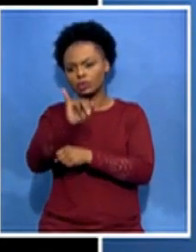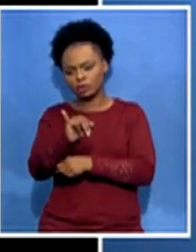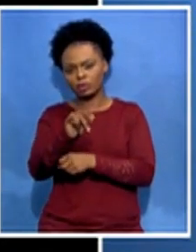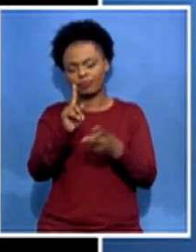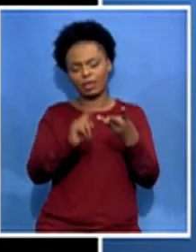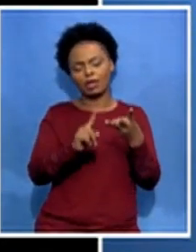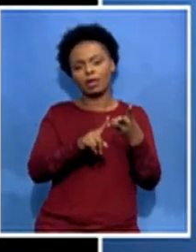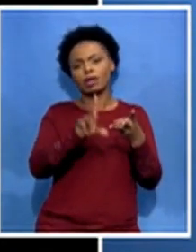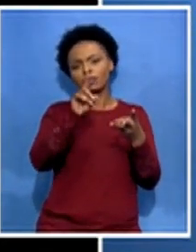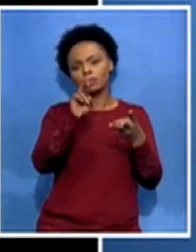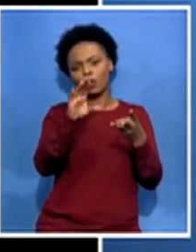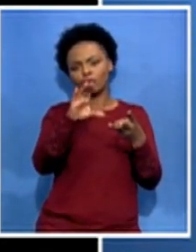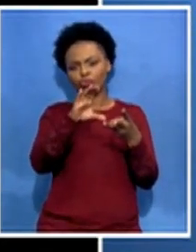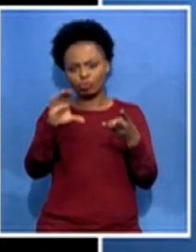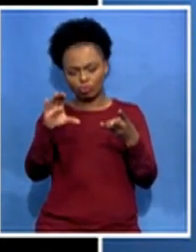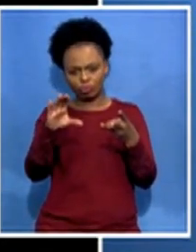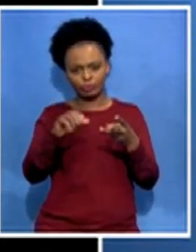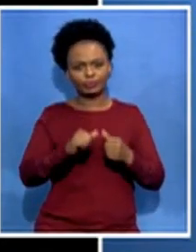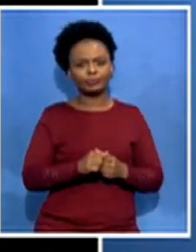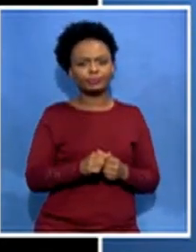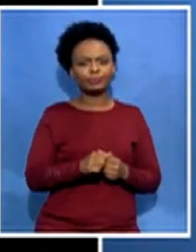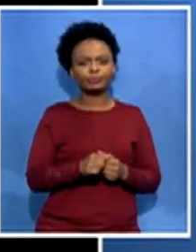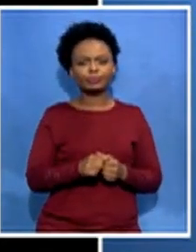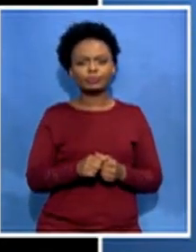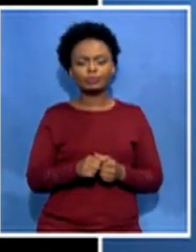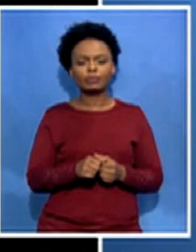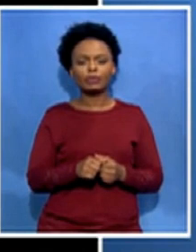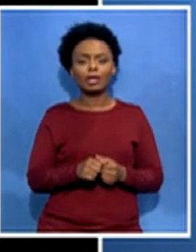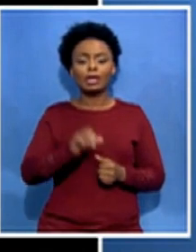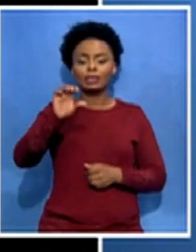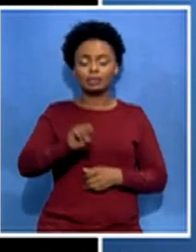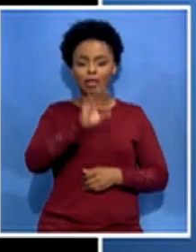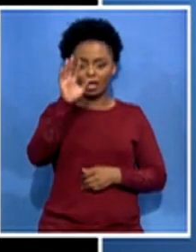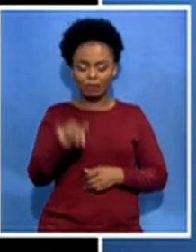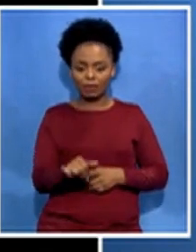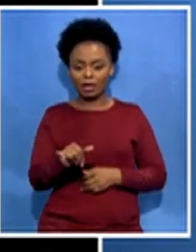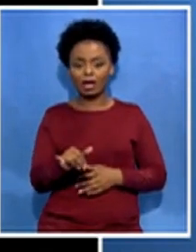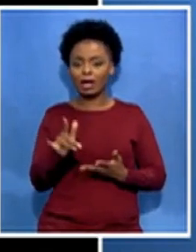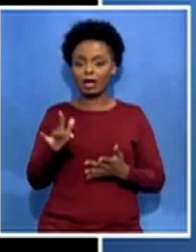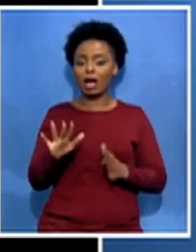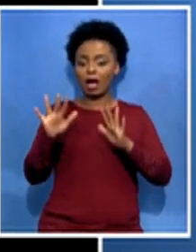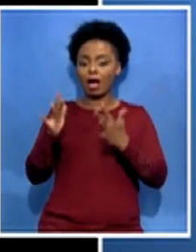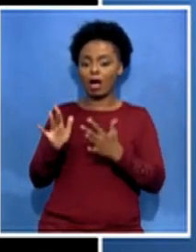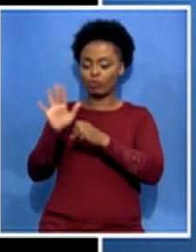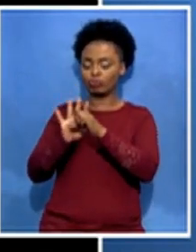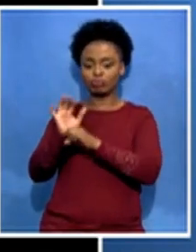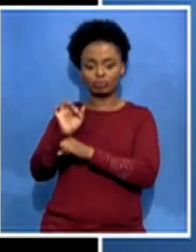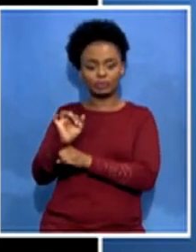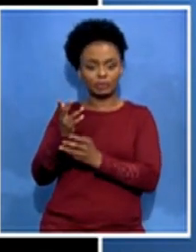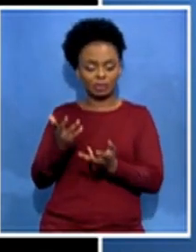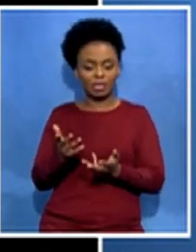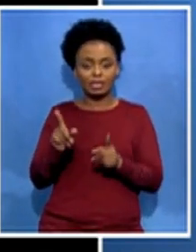at what south africa was doing at that moment because even today people are still accusing the